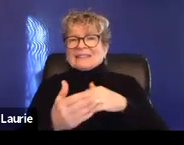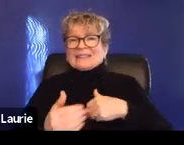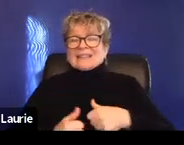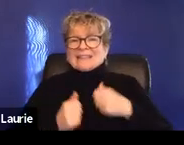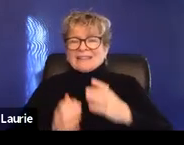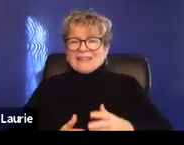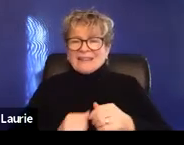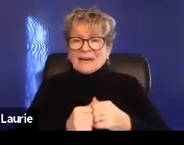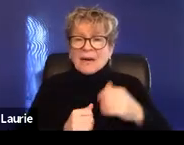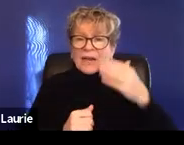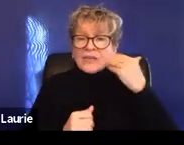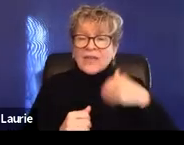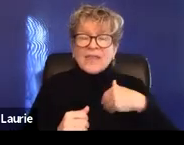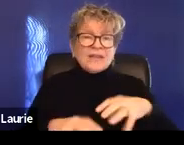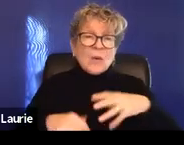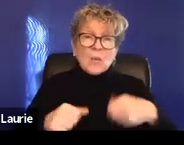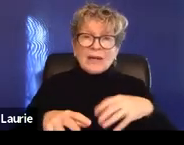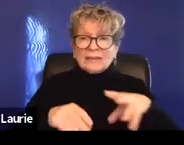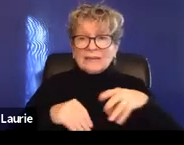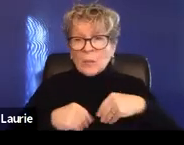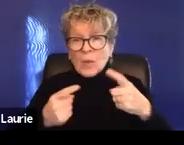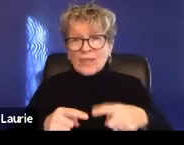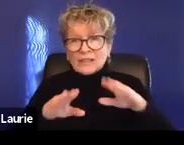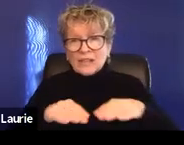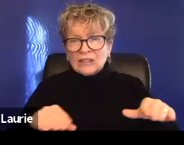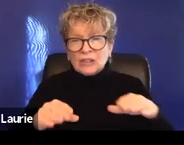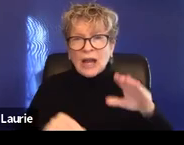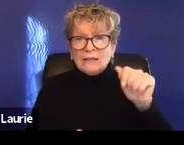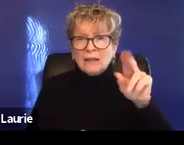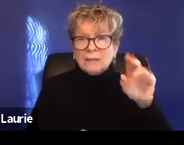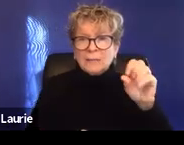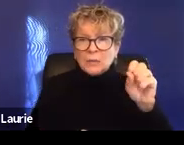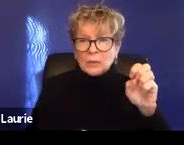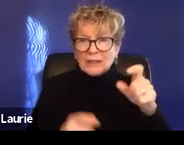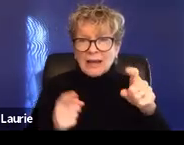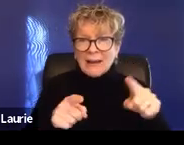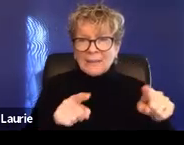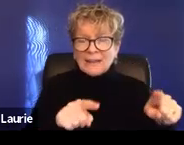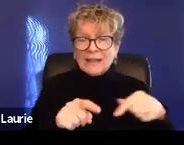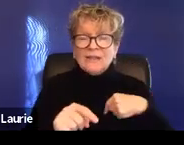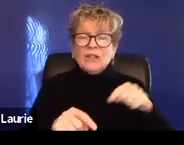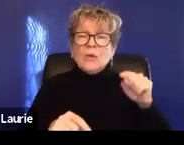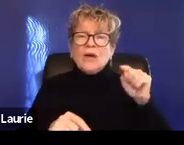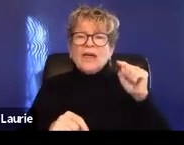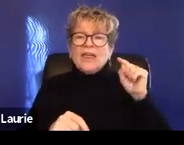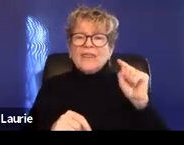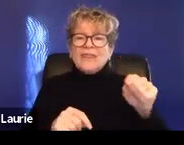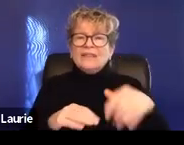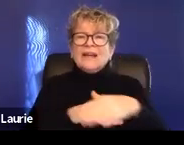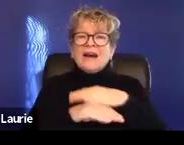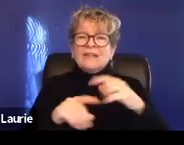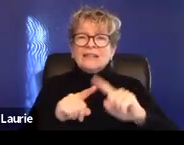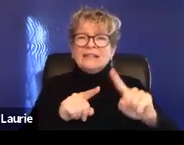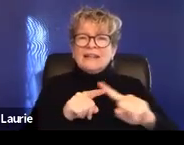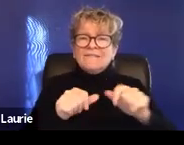and sexual assault, especially child abuse happening. Um, this is covering a lot of areas that